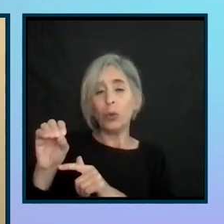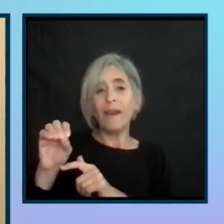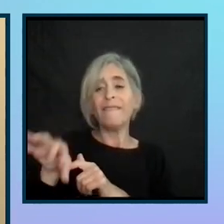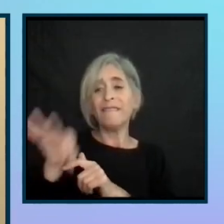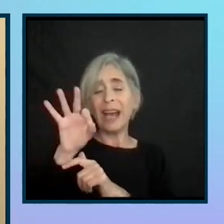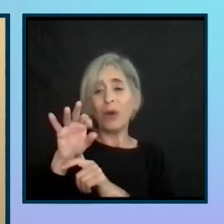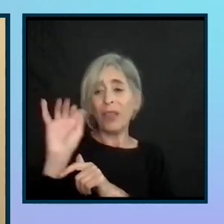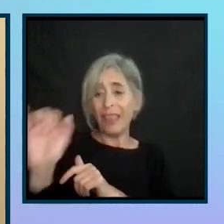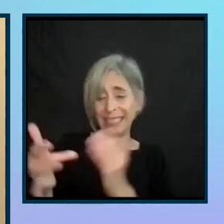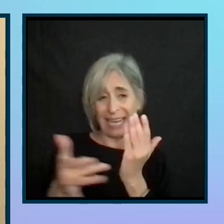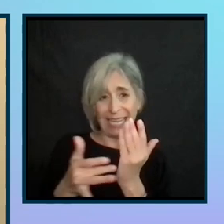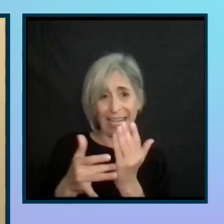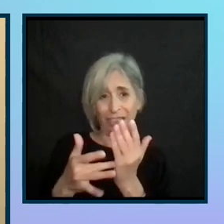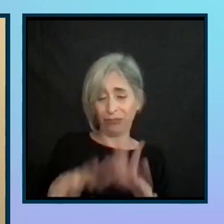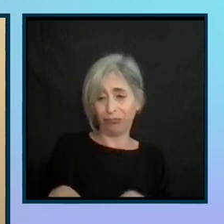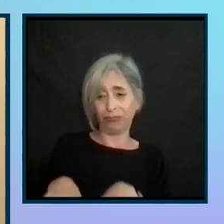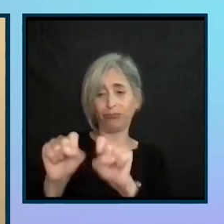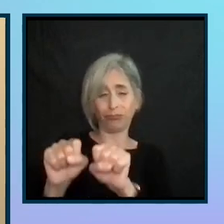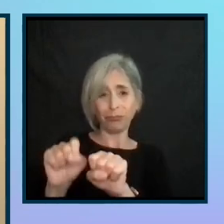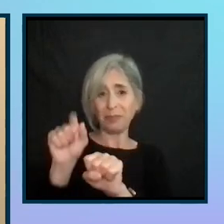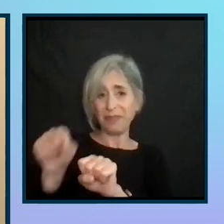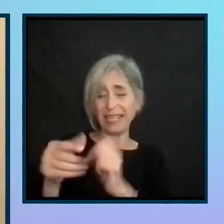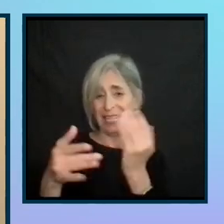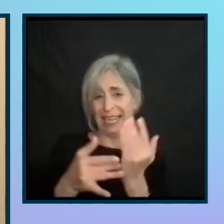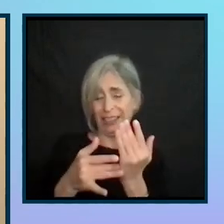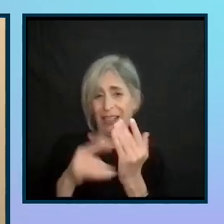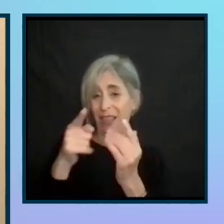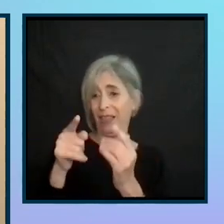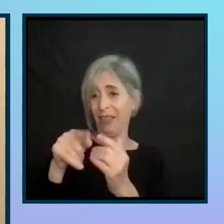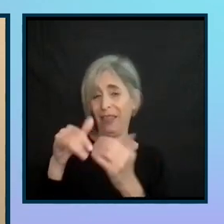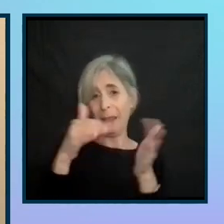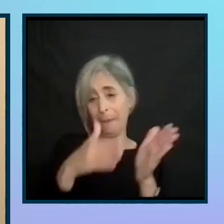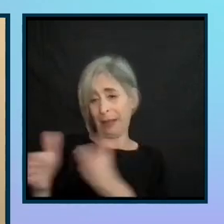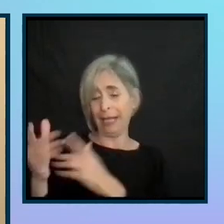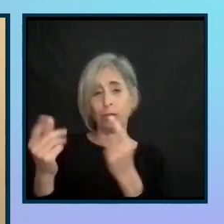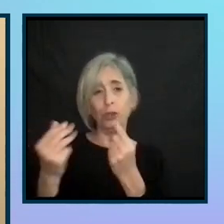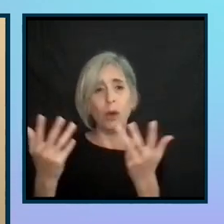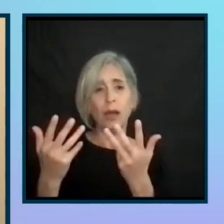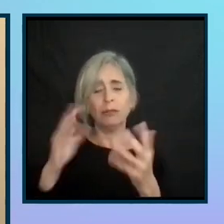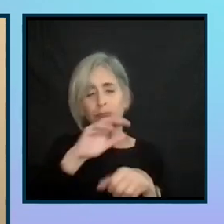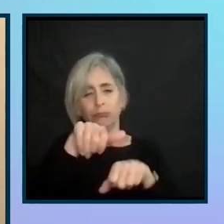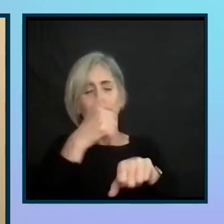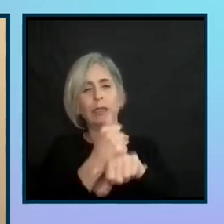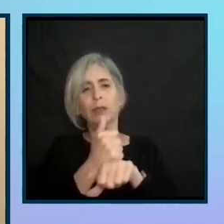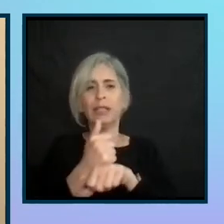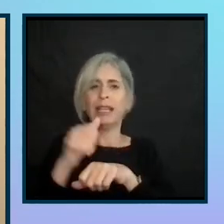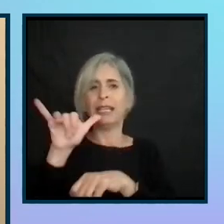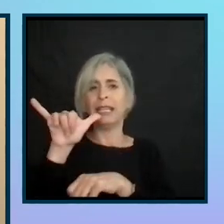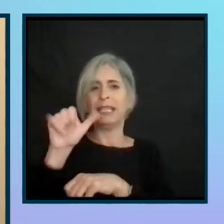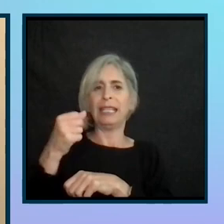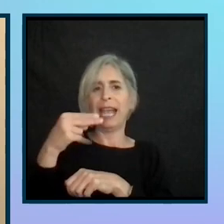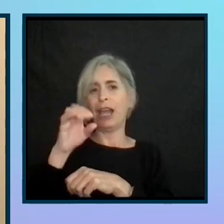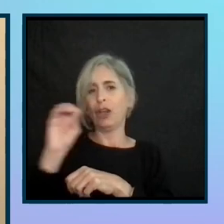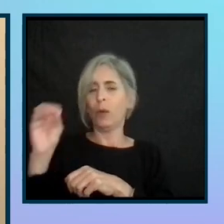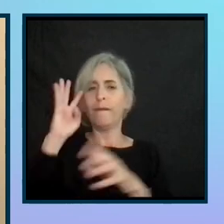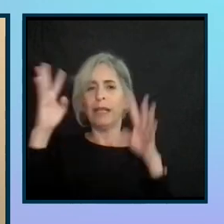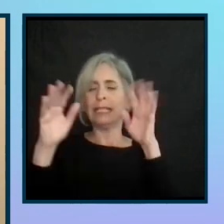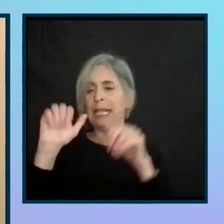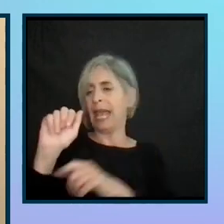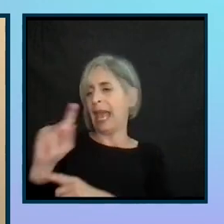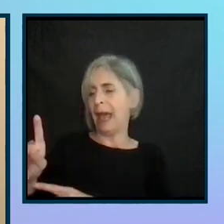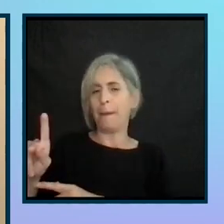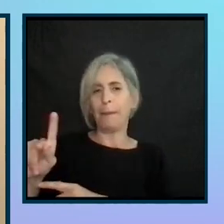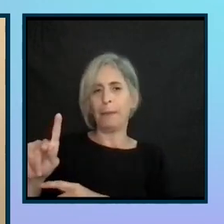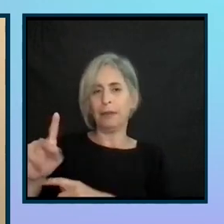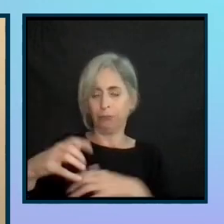and they had acquired it. And what they planned to do was build the Yahoo fantasy app from the ground up and implement